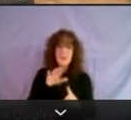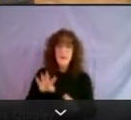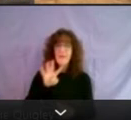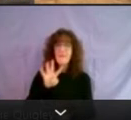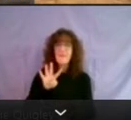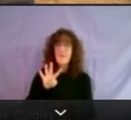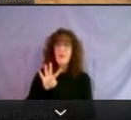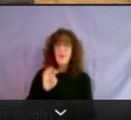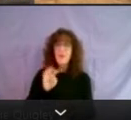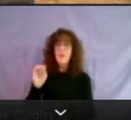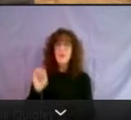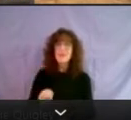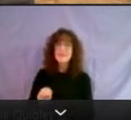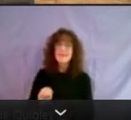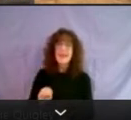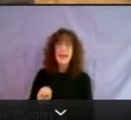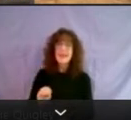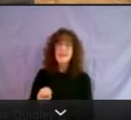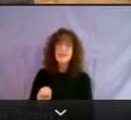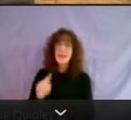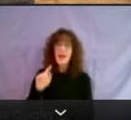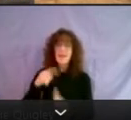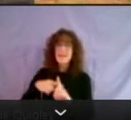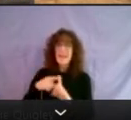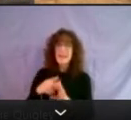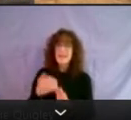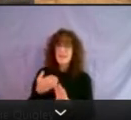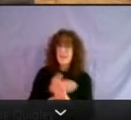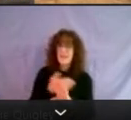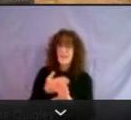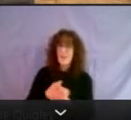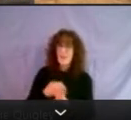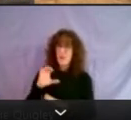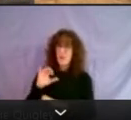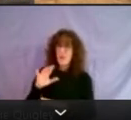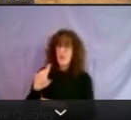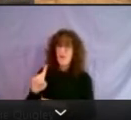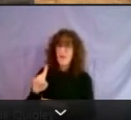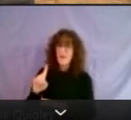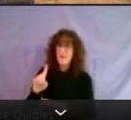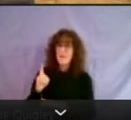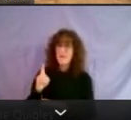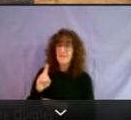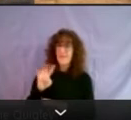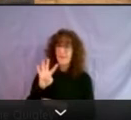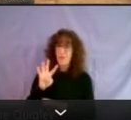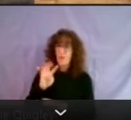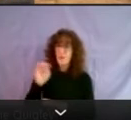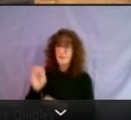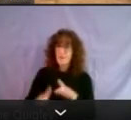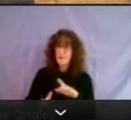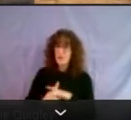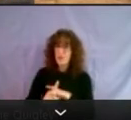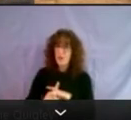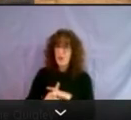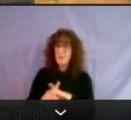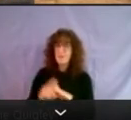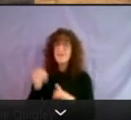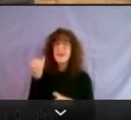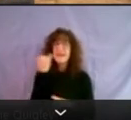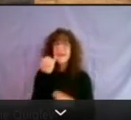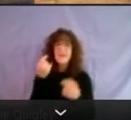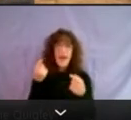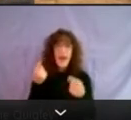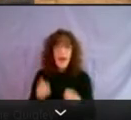of tenants pre-pandemic, that is, were showing up to these district court cases. If that holds true, um,